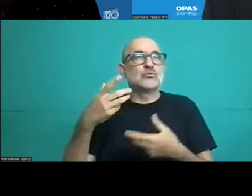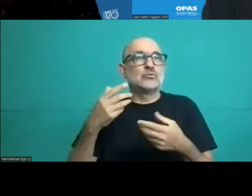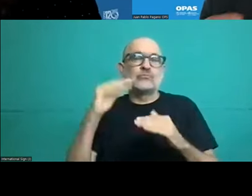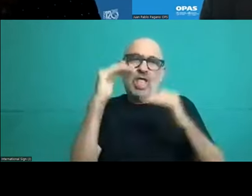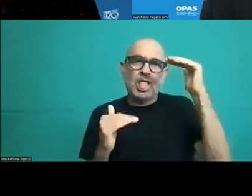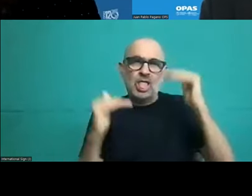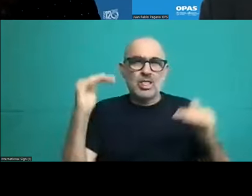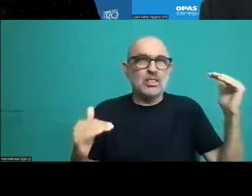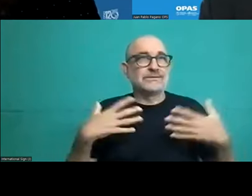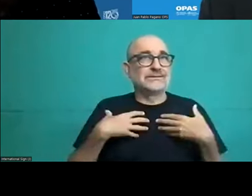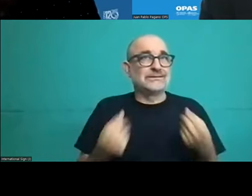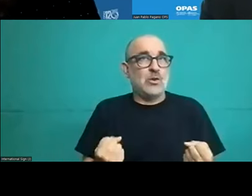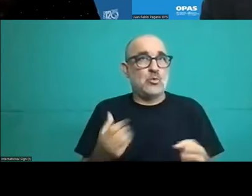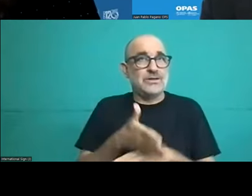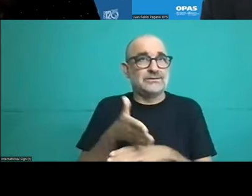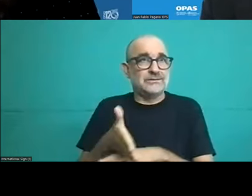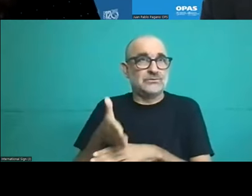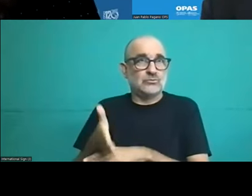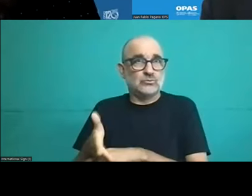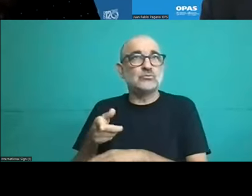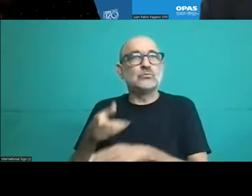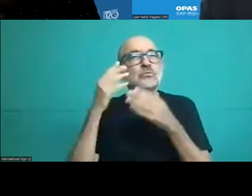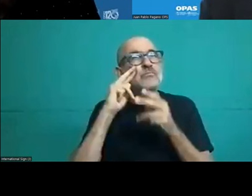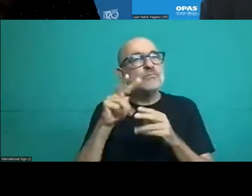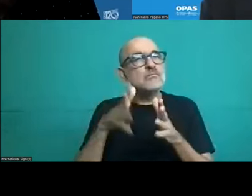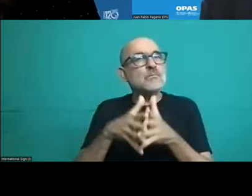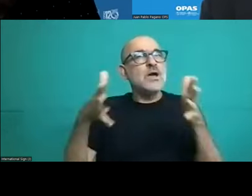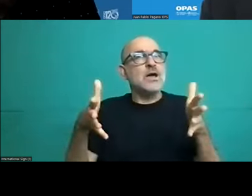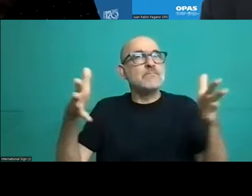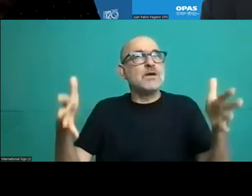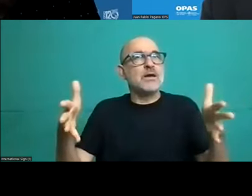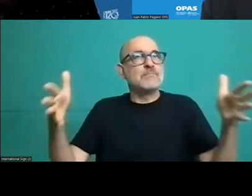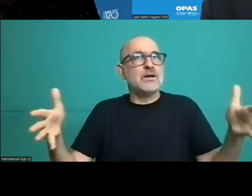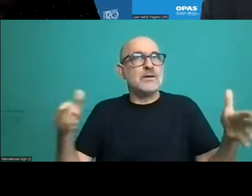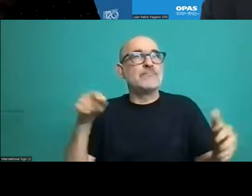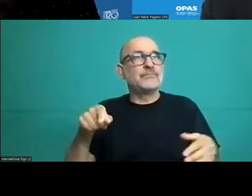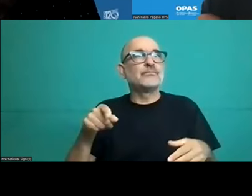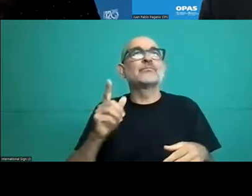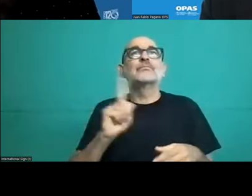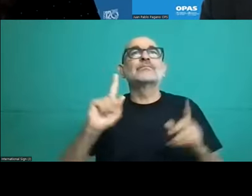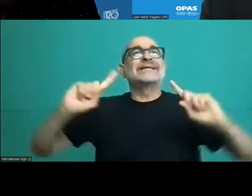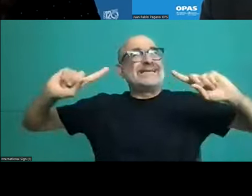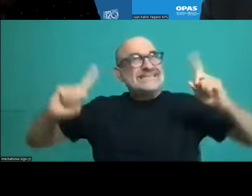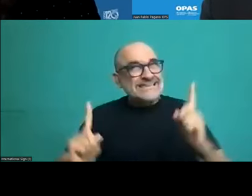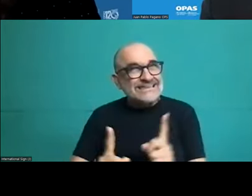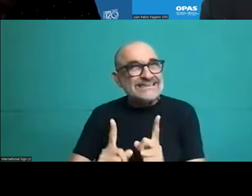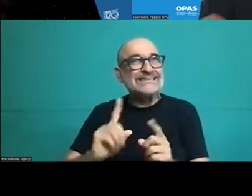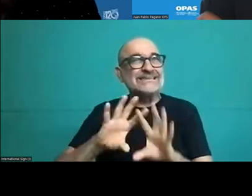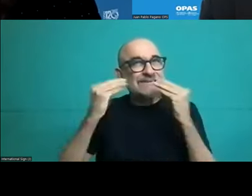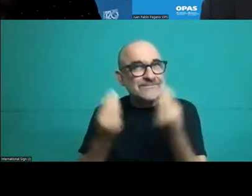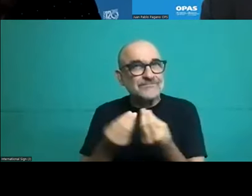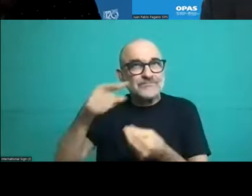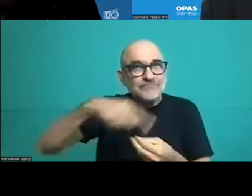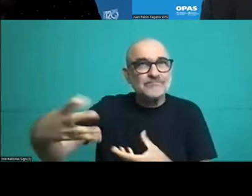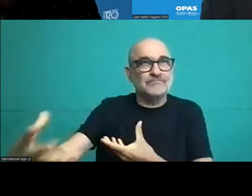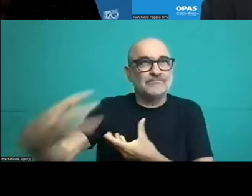regulations. to equality and access to private sector rather